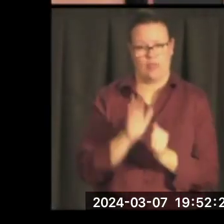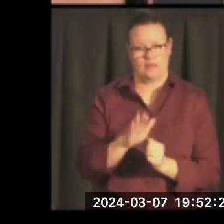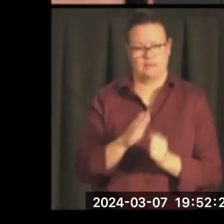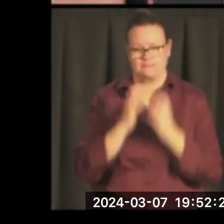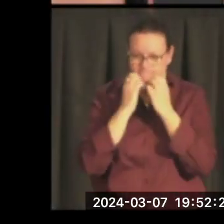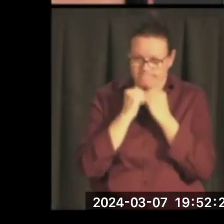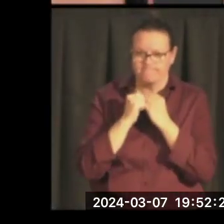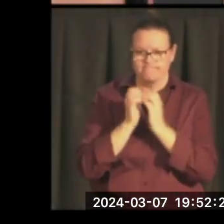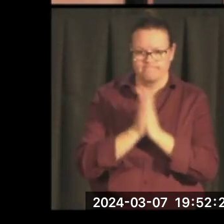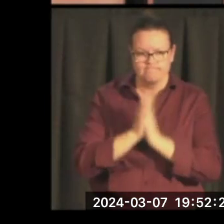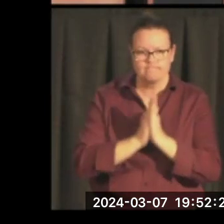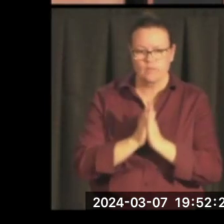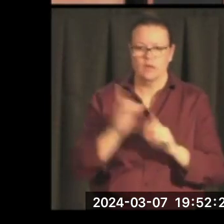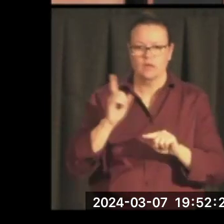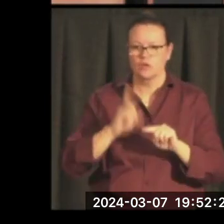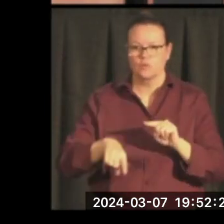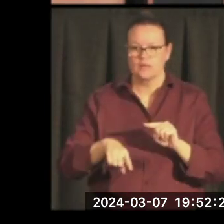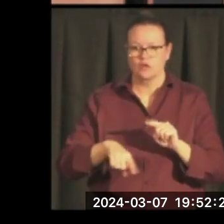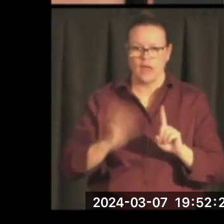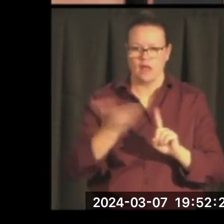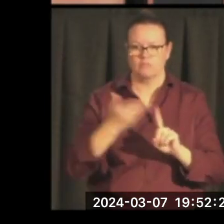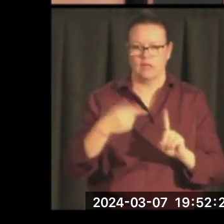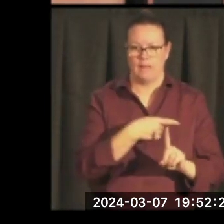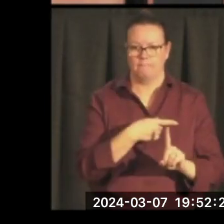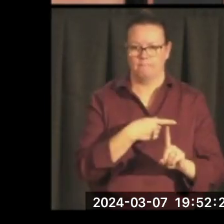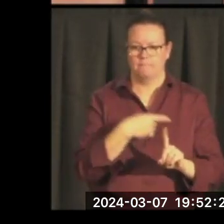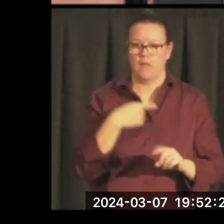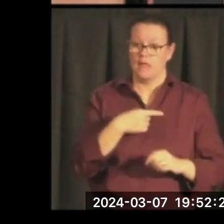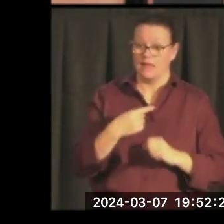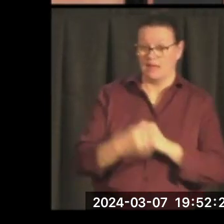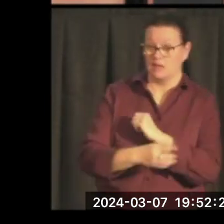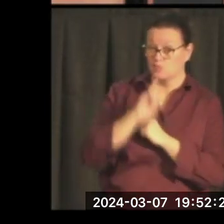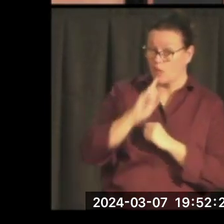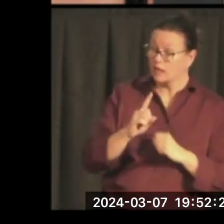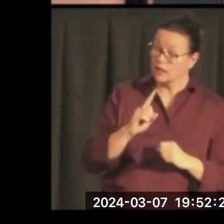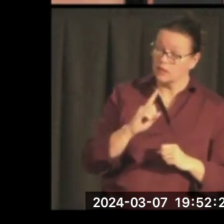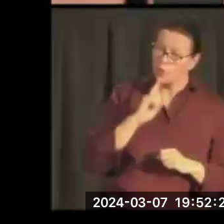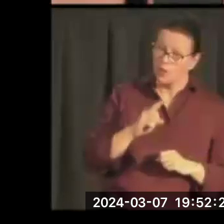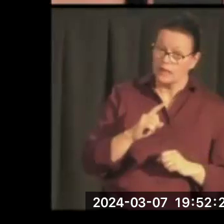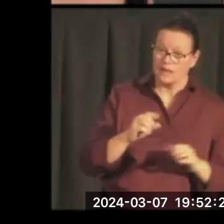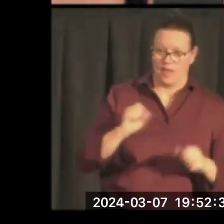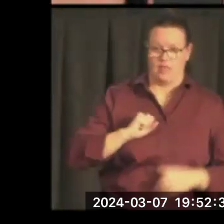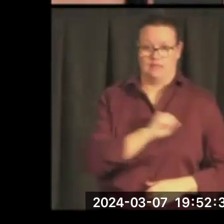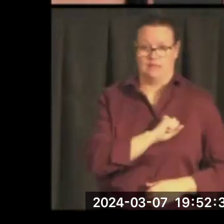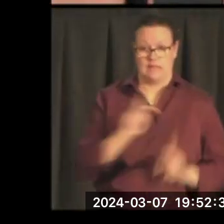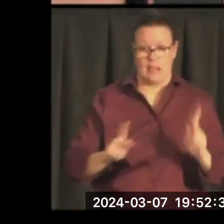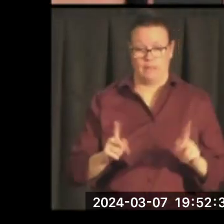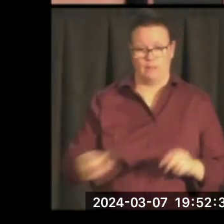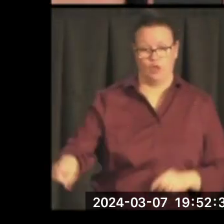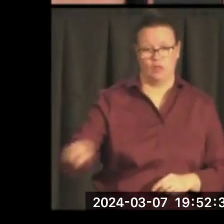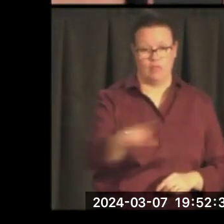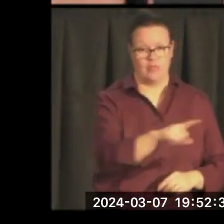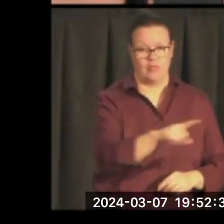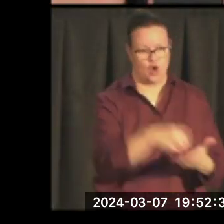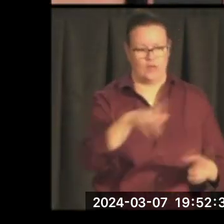incorruptible. Mike is poor by Senate standards. Not until two years ago, he was able to scrap